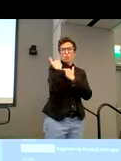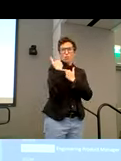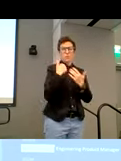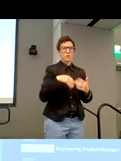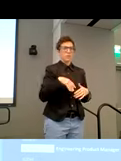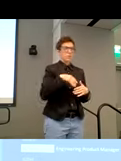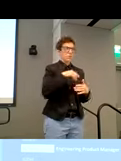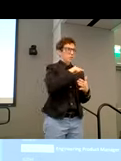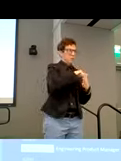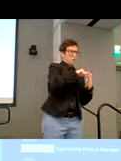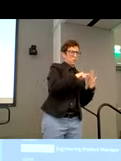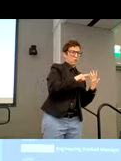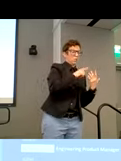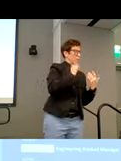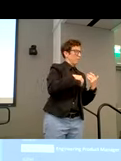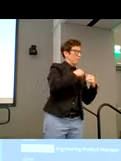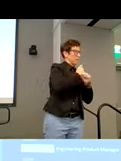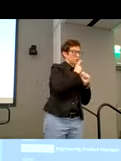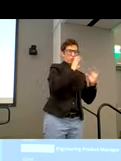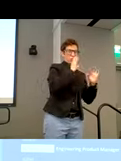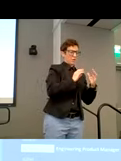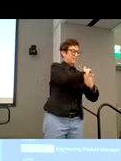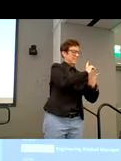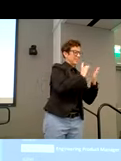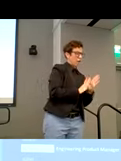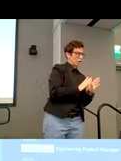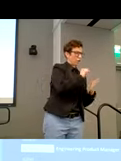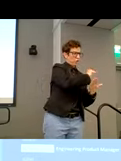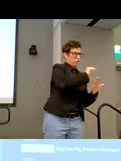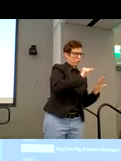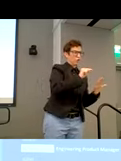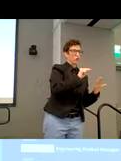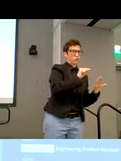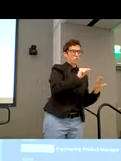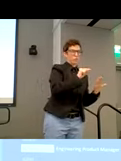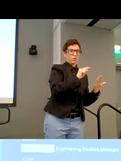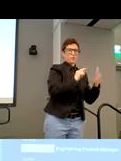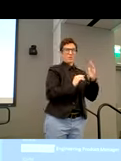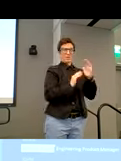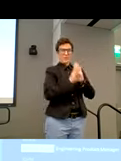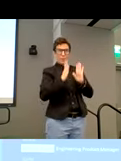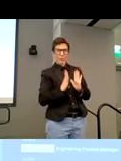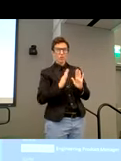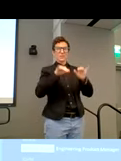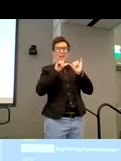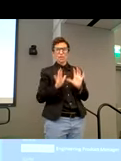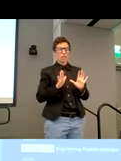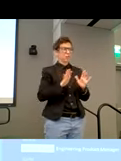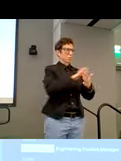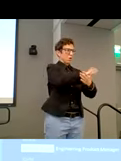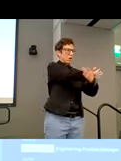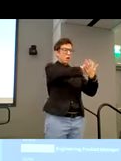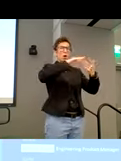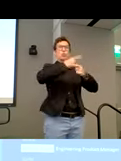you know, that's how you feel, right? We need to ensure that as designers, as developers, to engineers, product